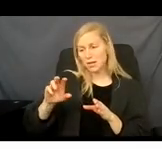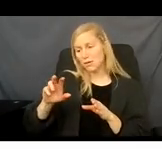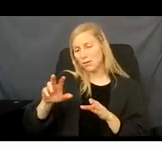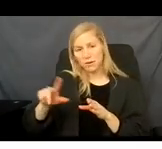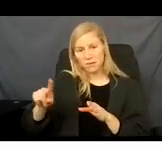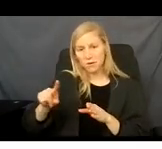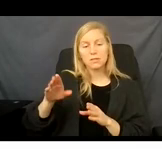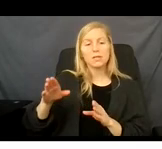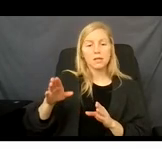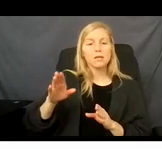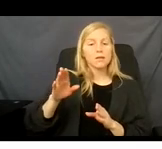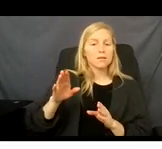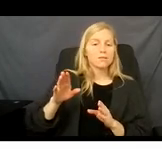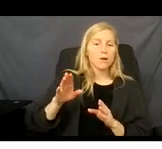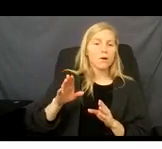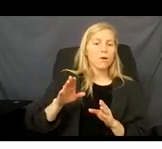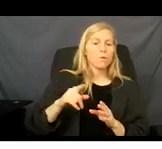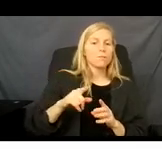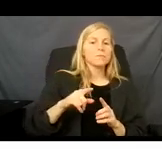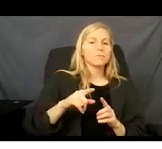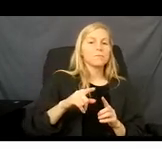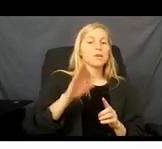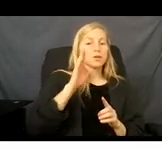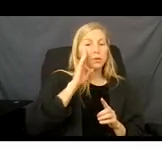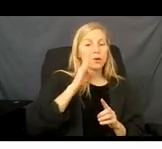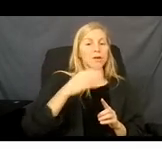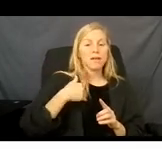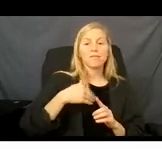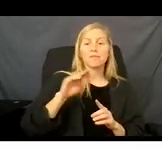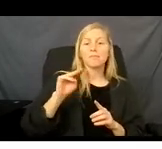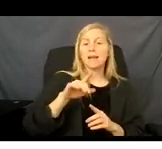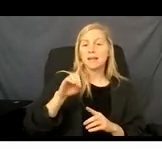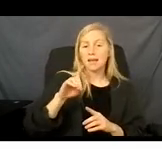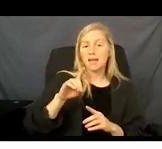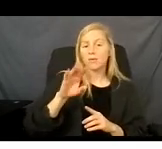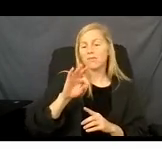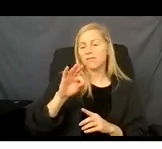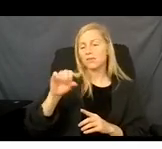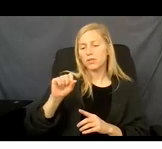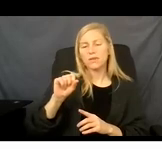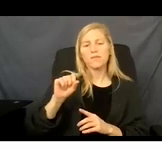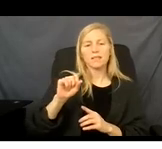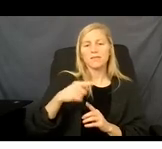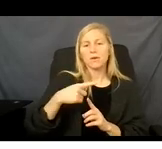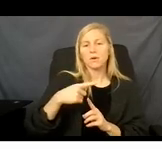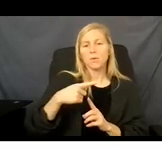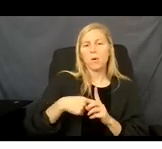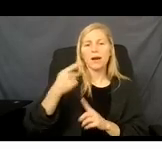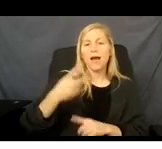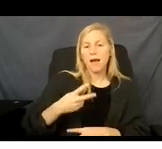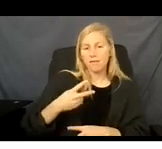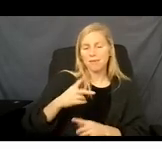the beginning of the month of your application and the next month. And then your managed care plan will start the subsequent month.